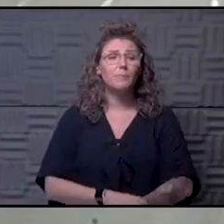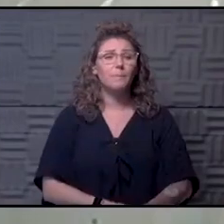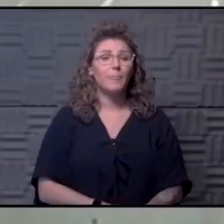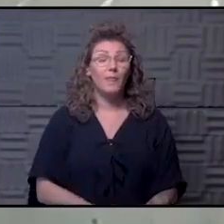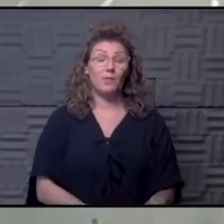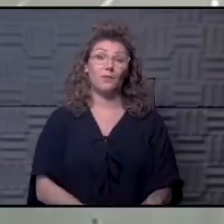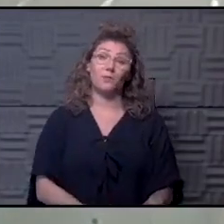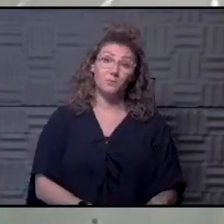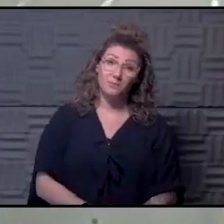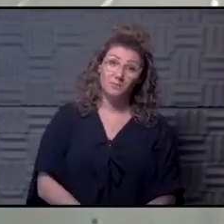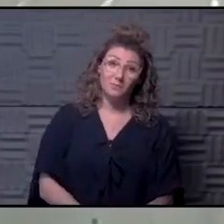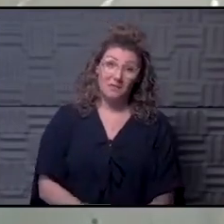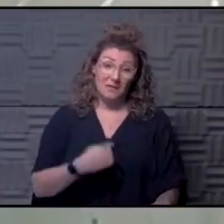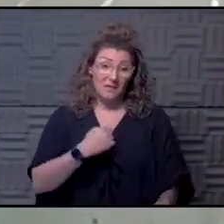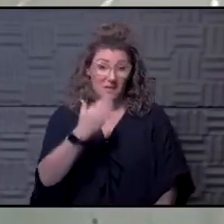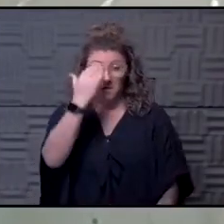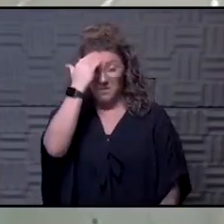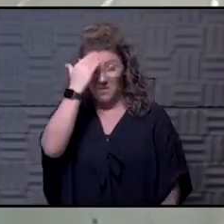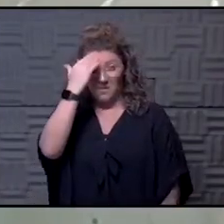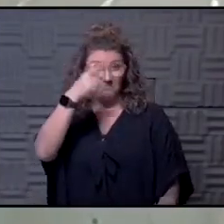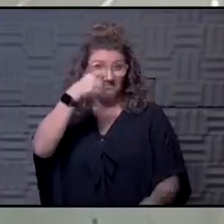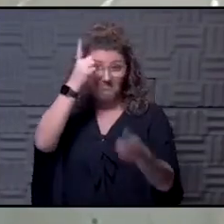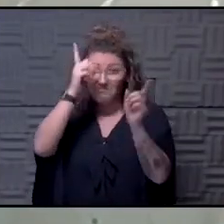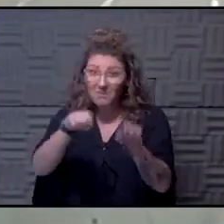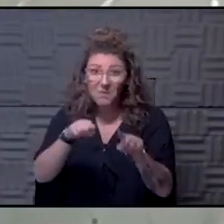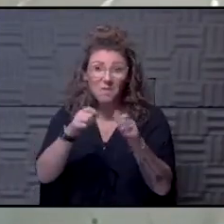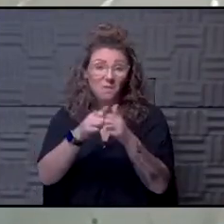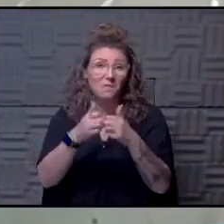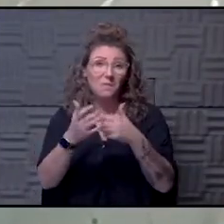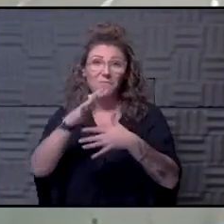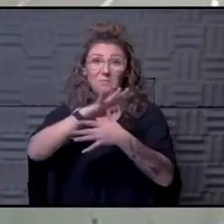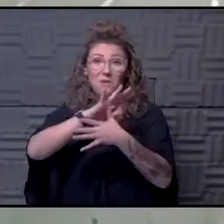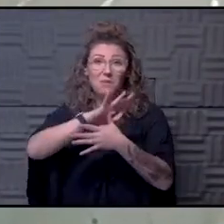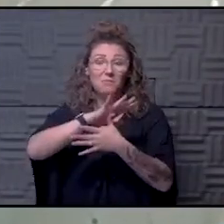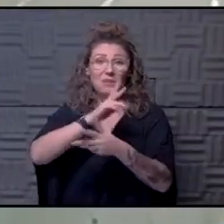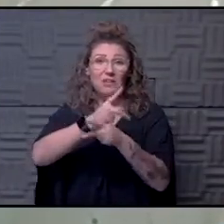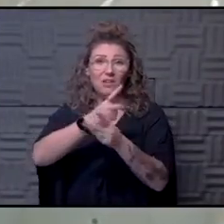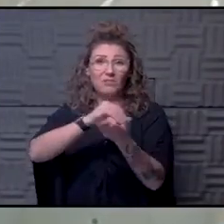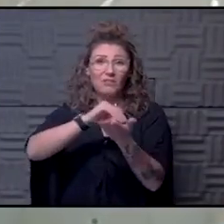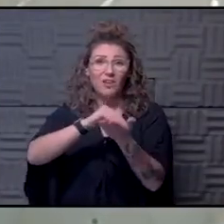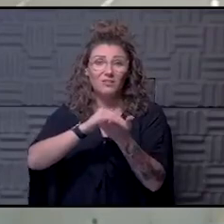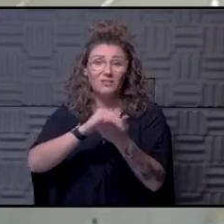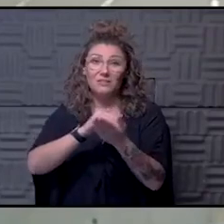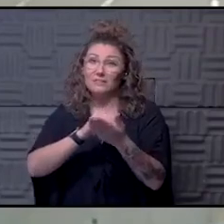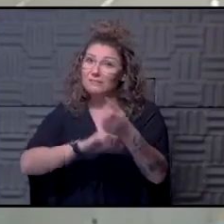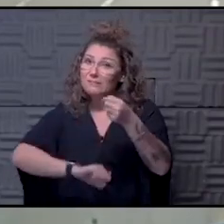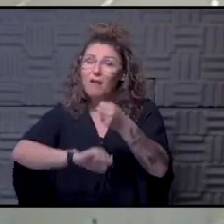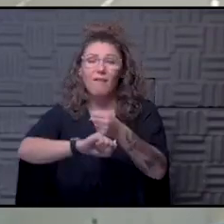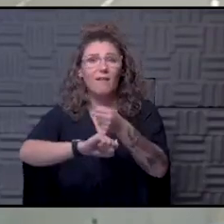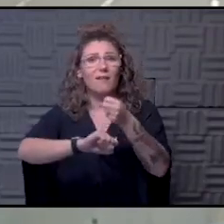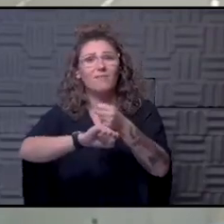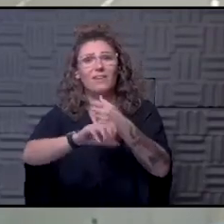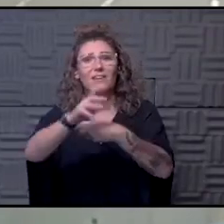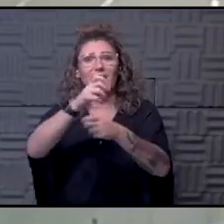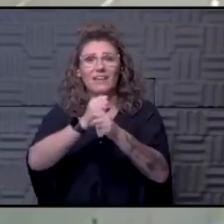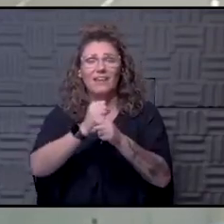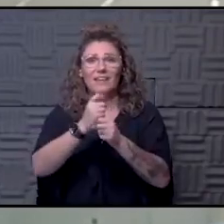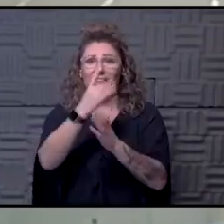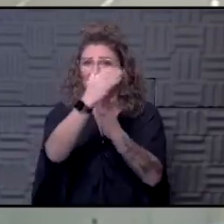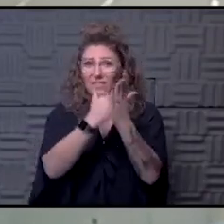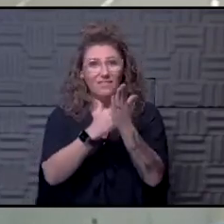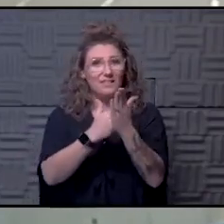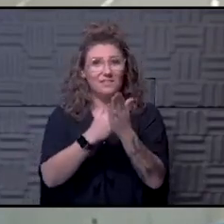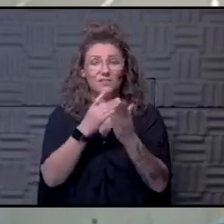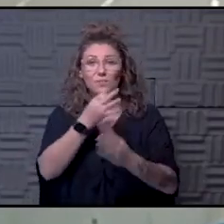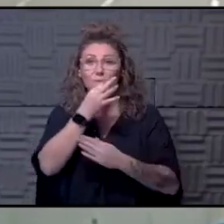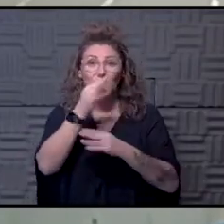Oh, I know I am right there. My primary care physician is advocating to get me as high on the list as she can right now.